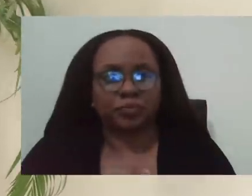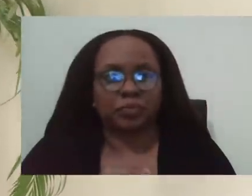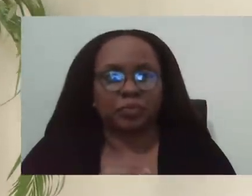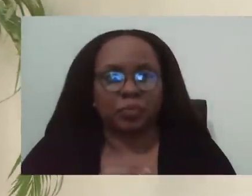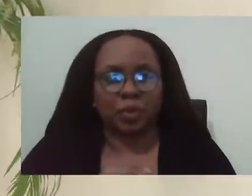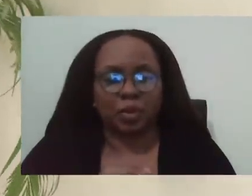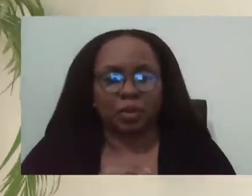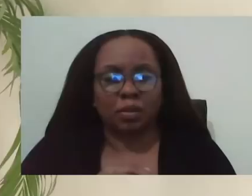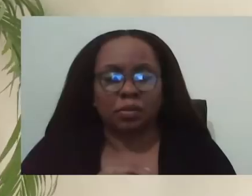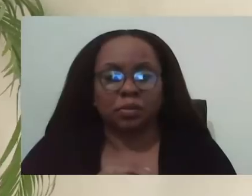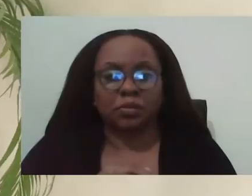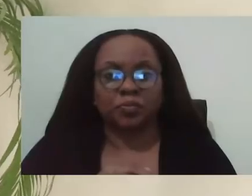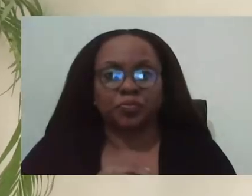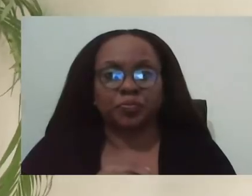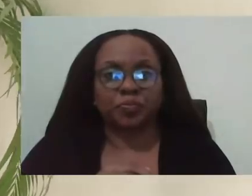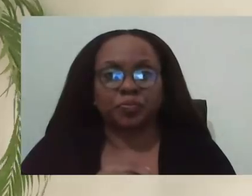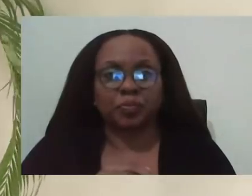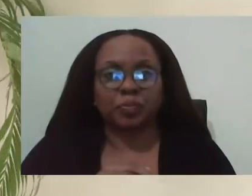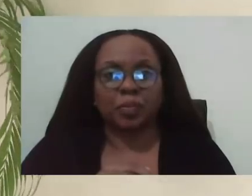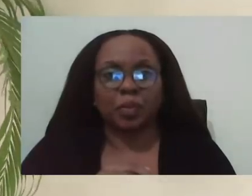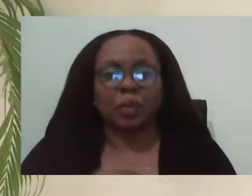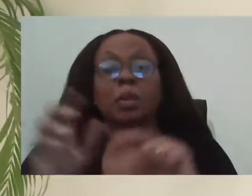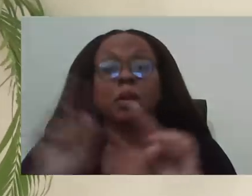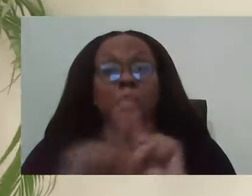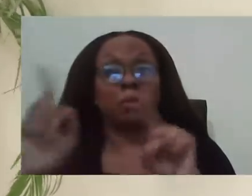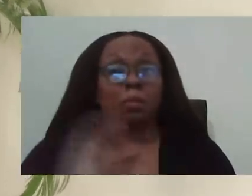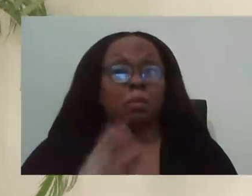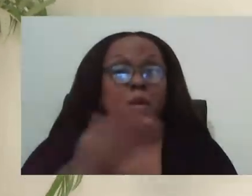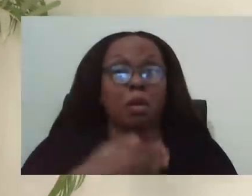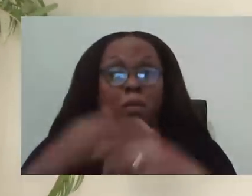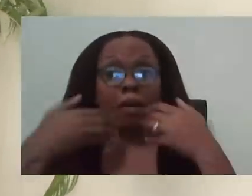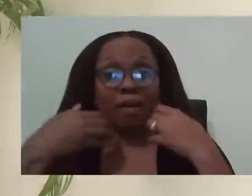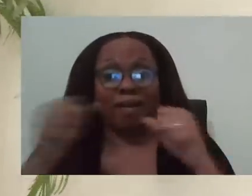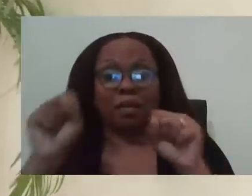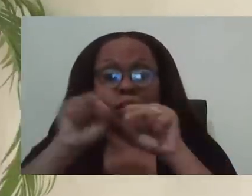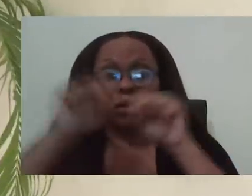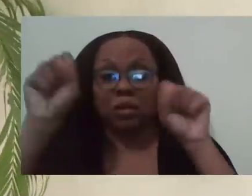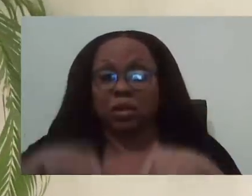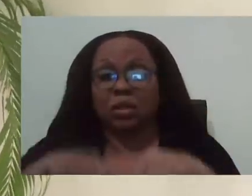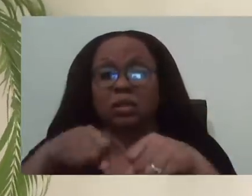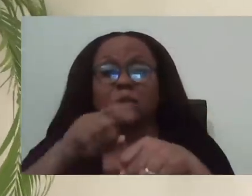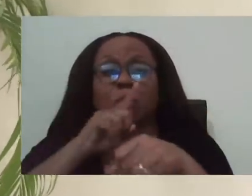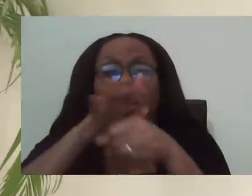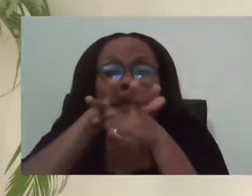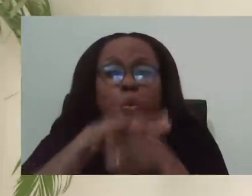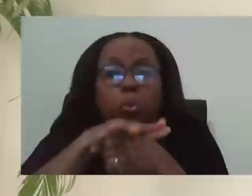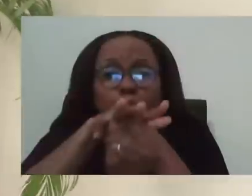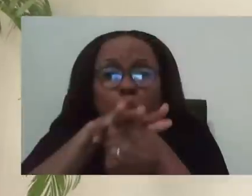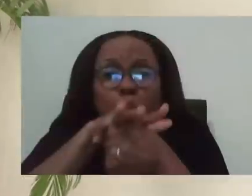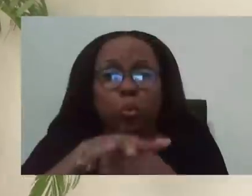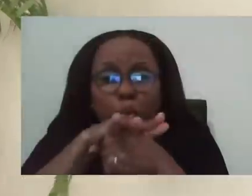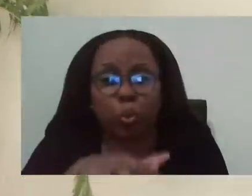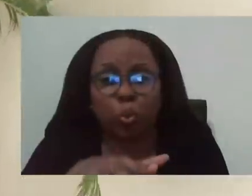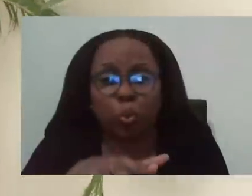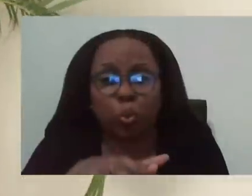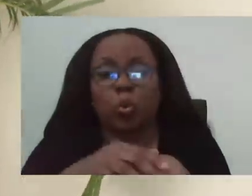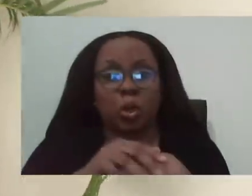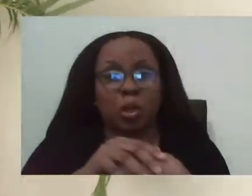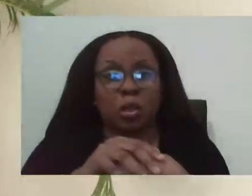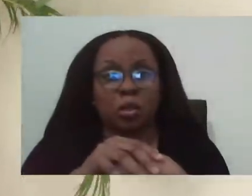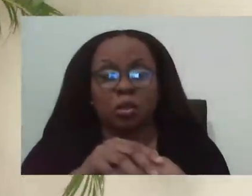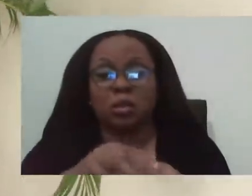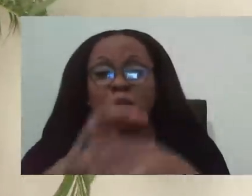by straining the healthcare system, having less doctors available to do the normal tasks of looking after people with